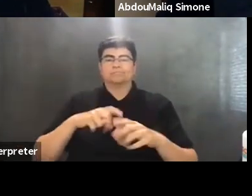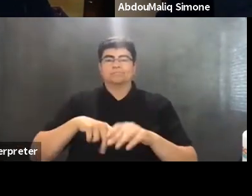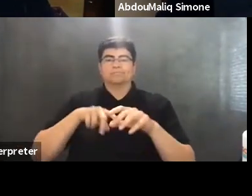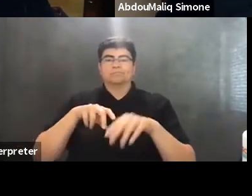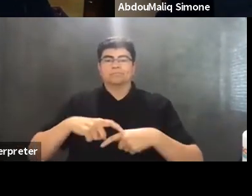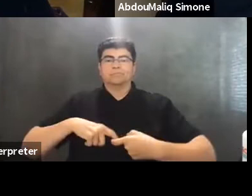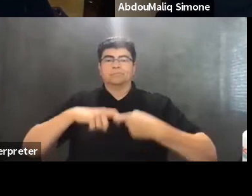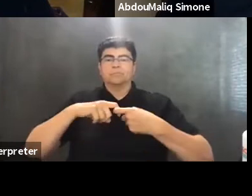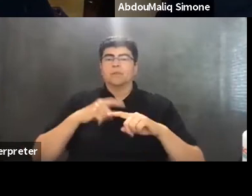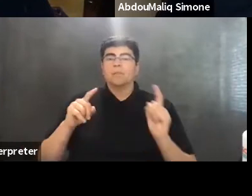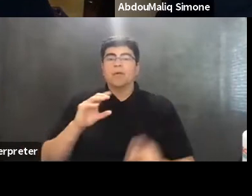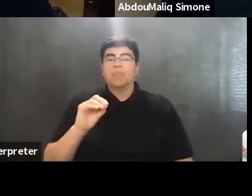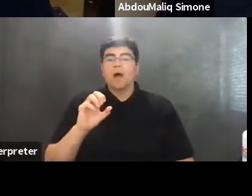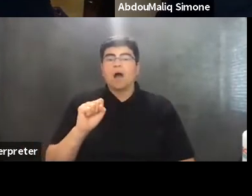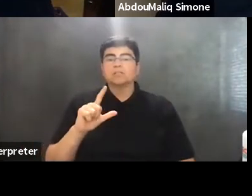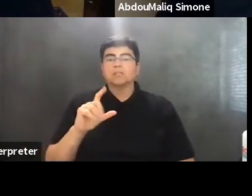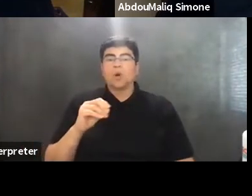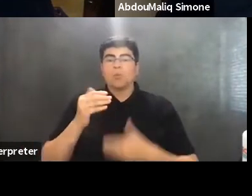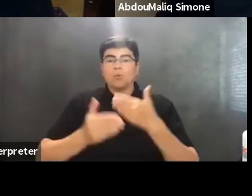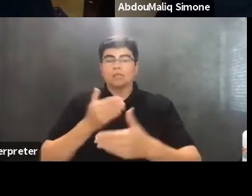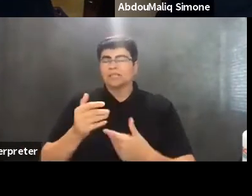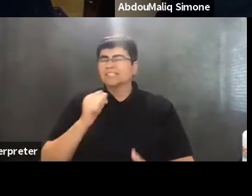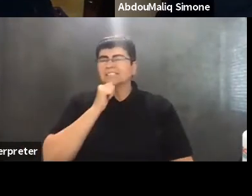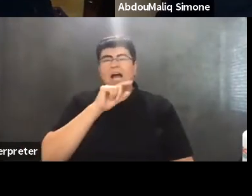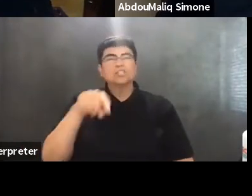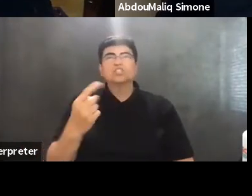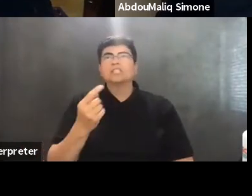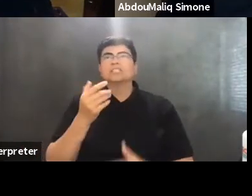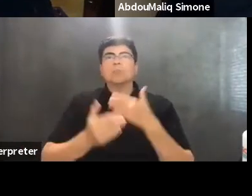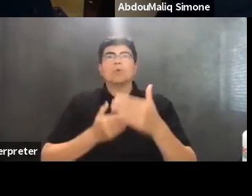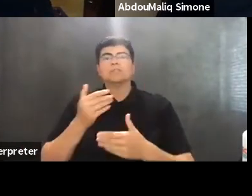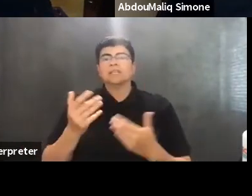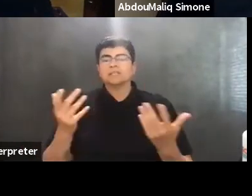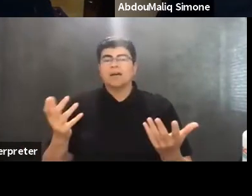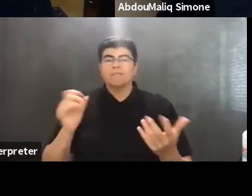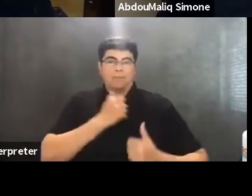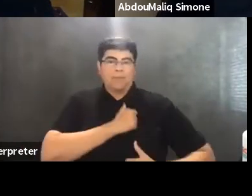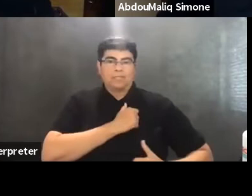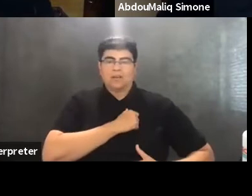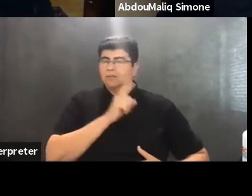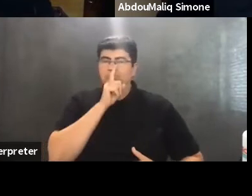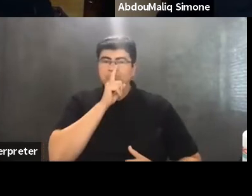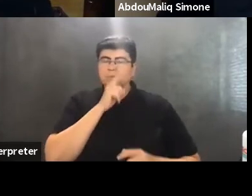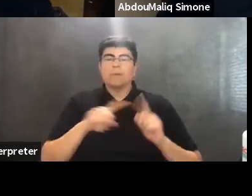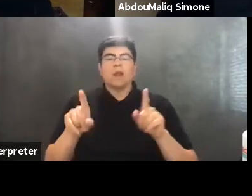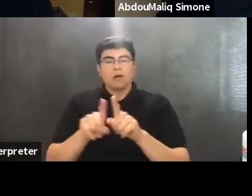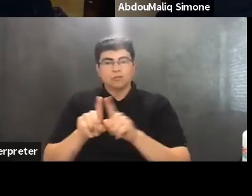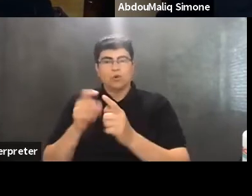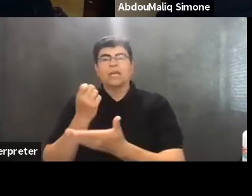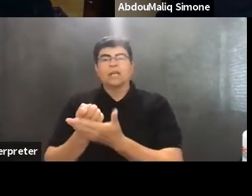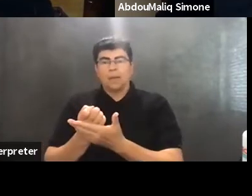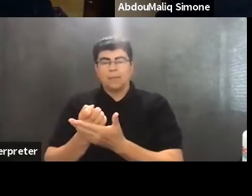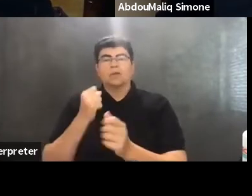the Oslo process did, it wasn't simply a process of, you know, a military one, but also an economic one that